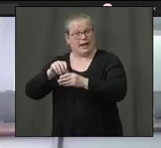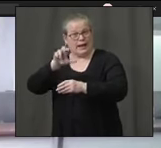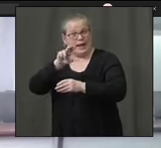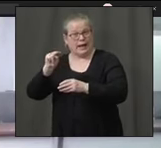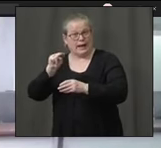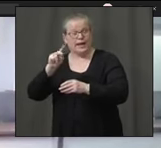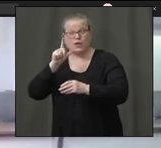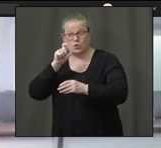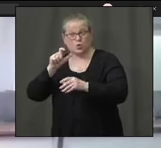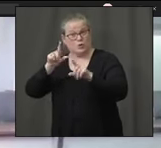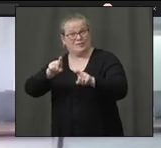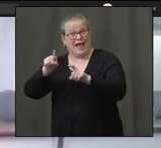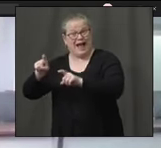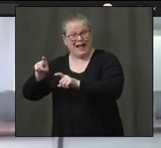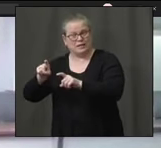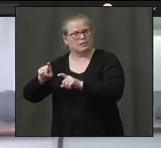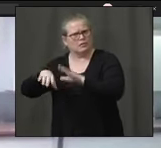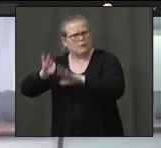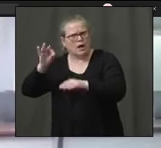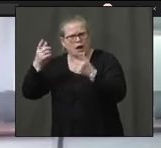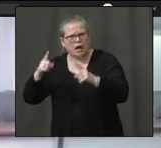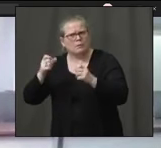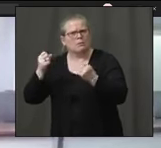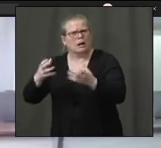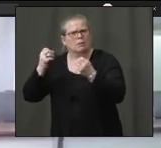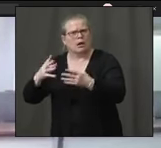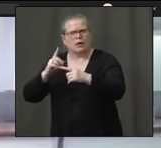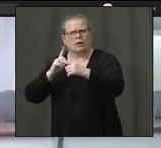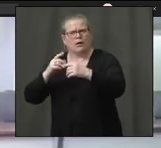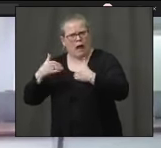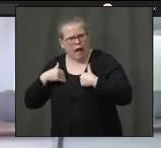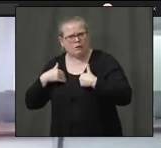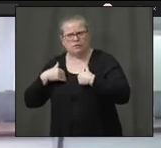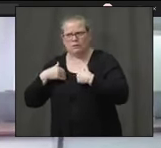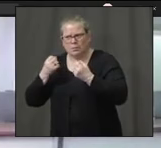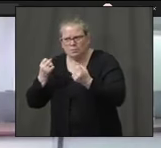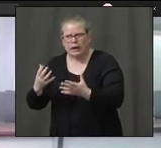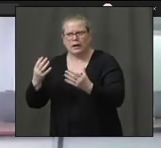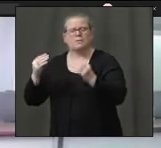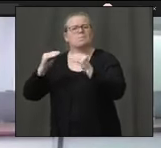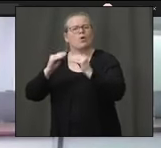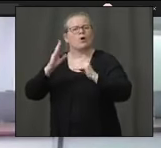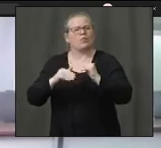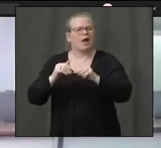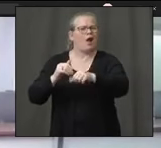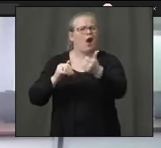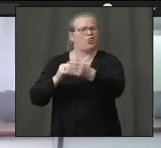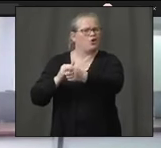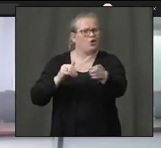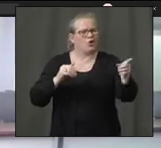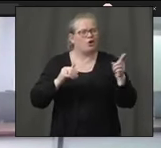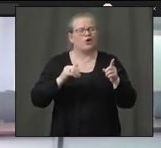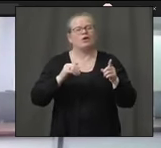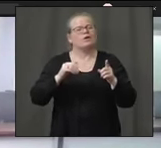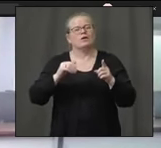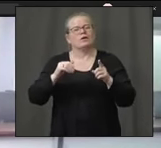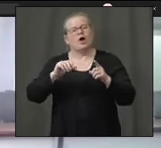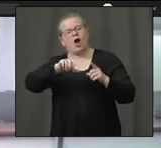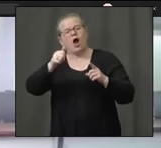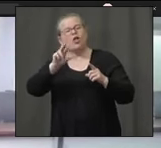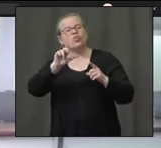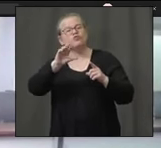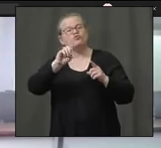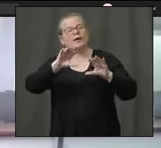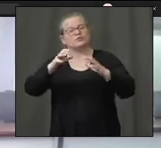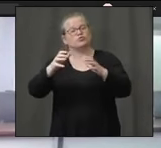us. So that does trend with state's data. We don't have enough data to just comment on other racial groups at this time. But we